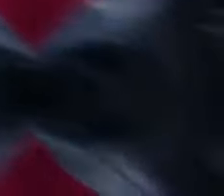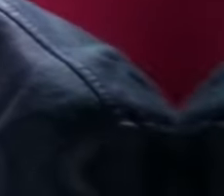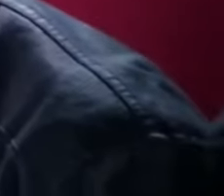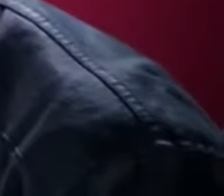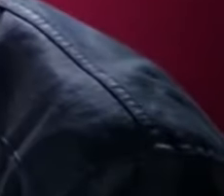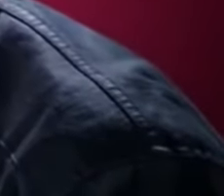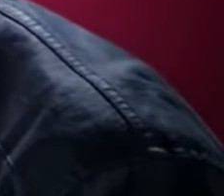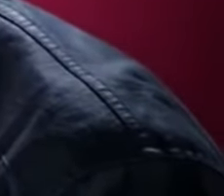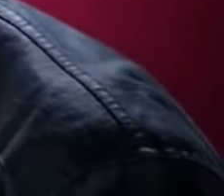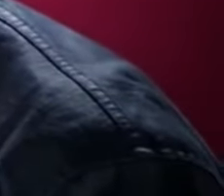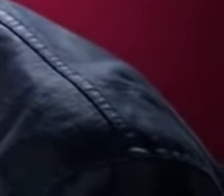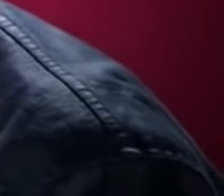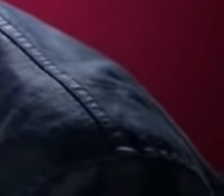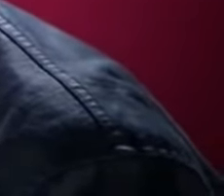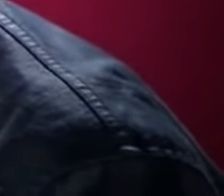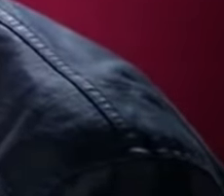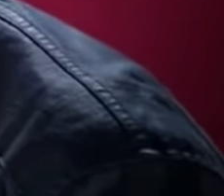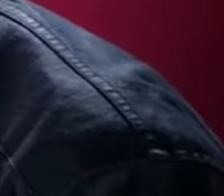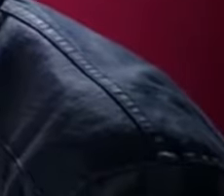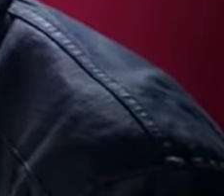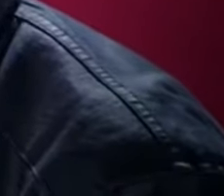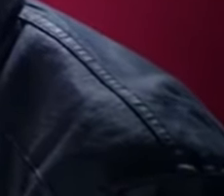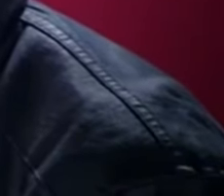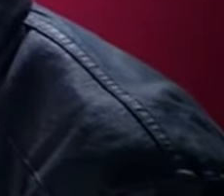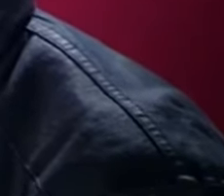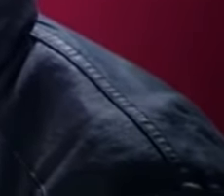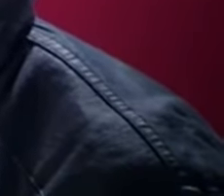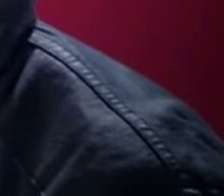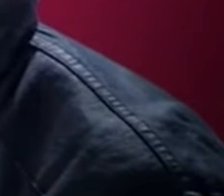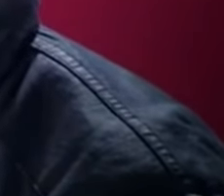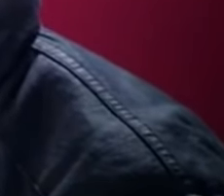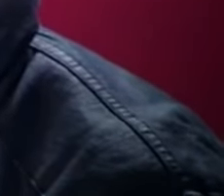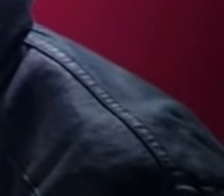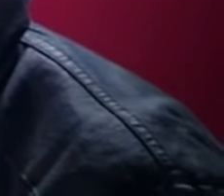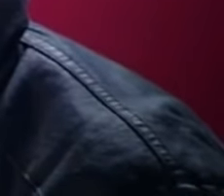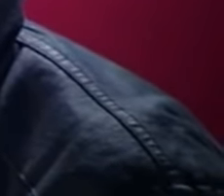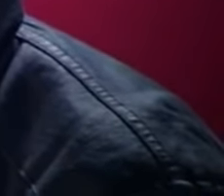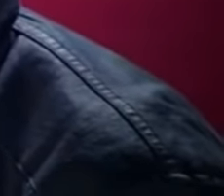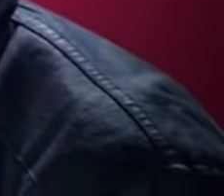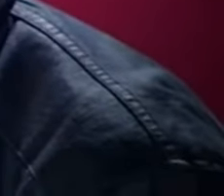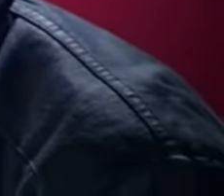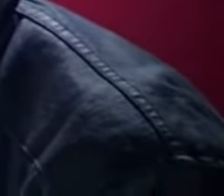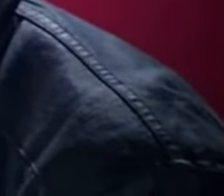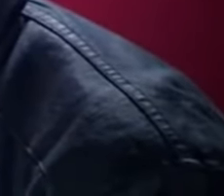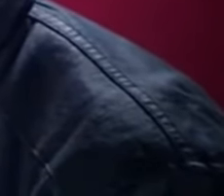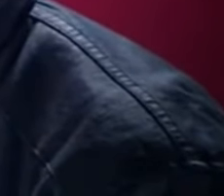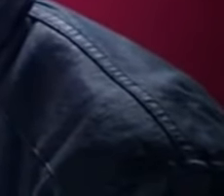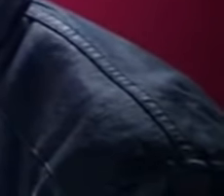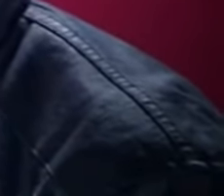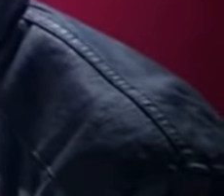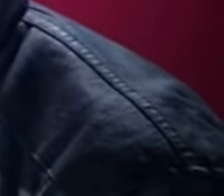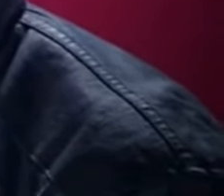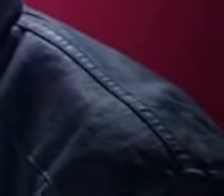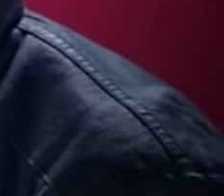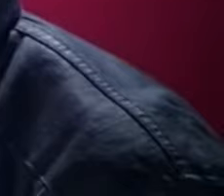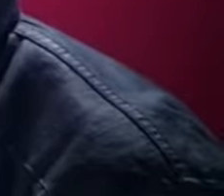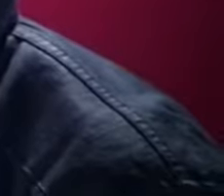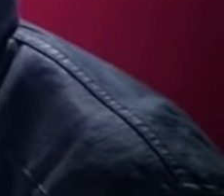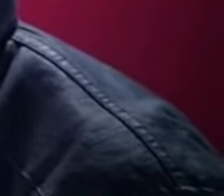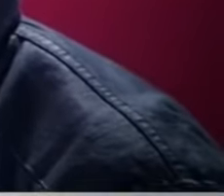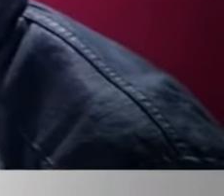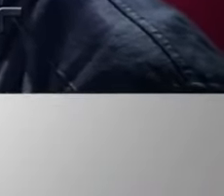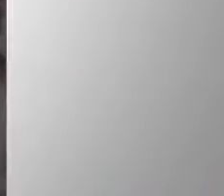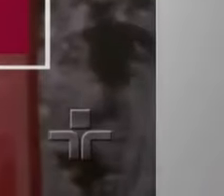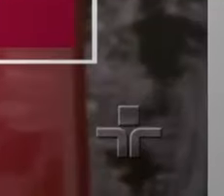are going to ask ourselves, is that a good drug? Art is a way of feeling the coming of the object. That that